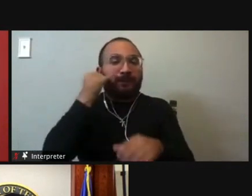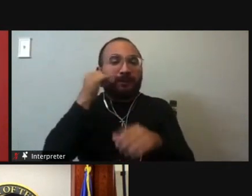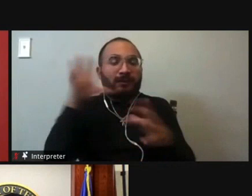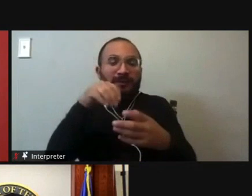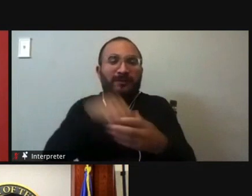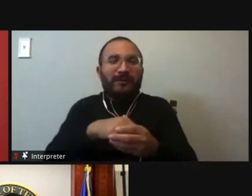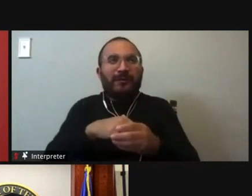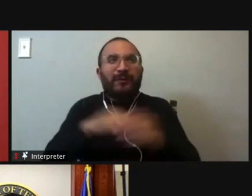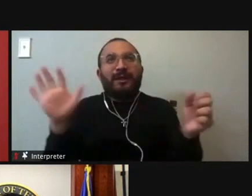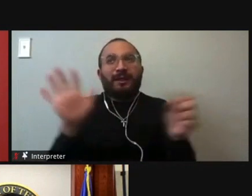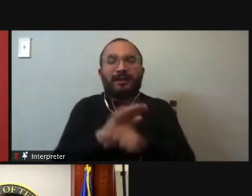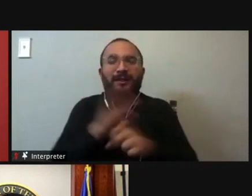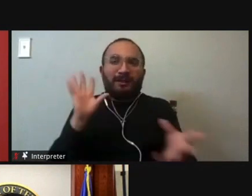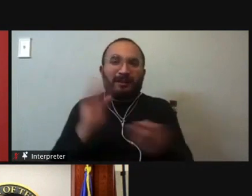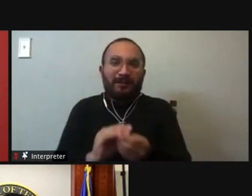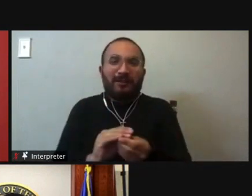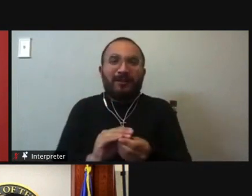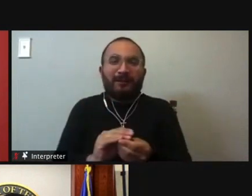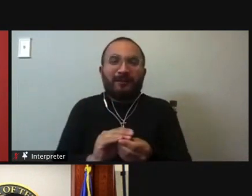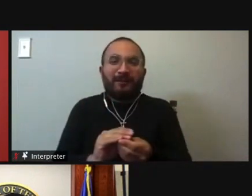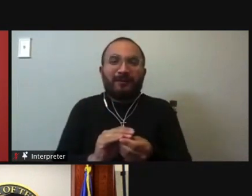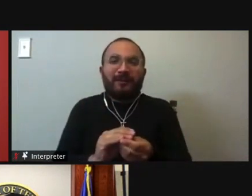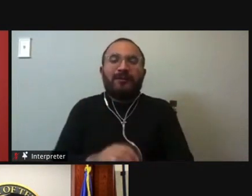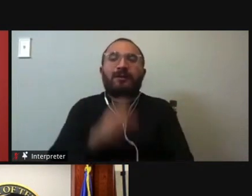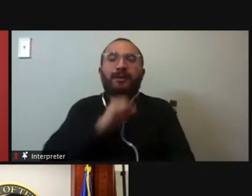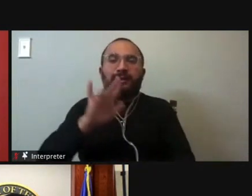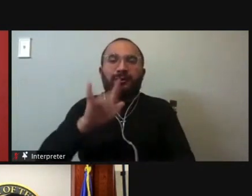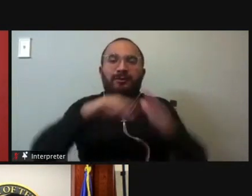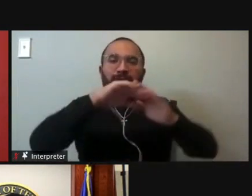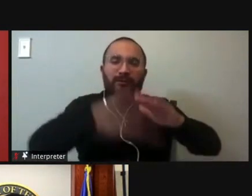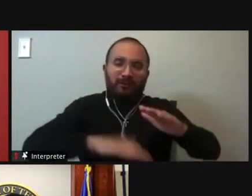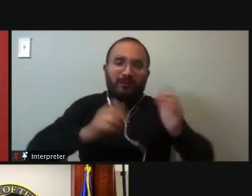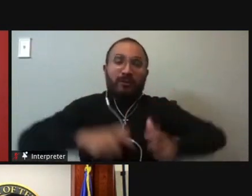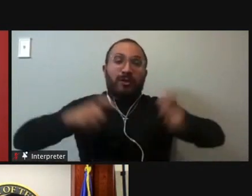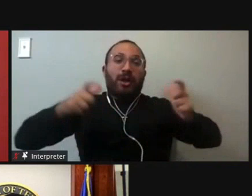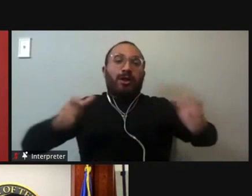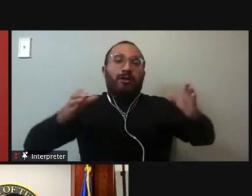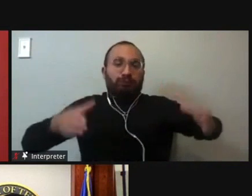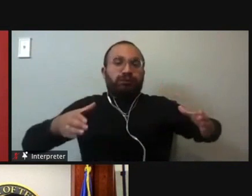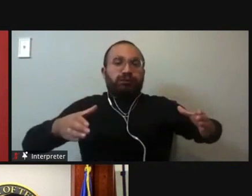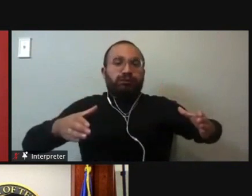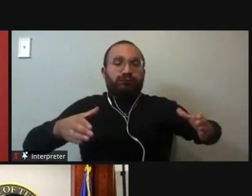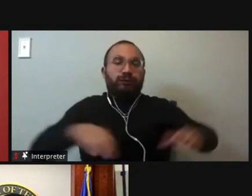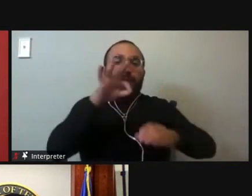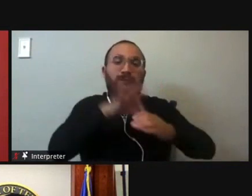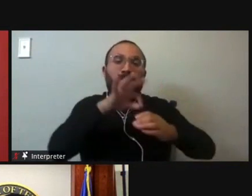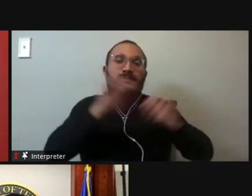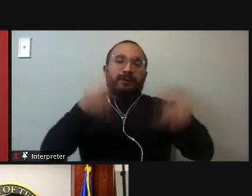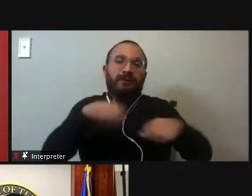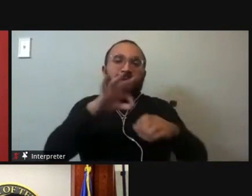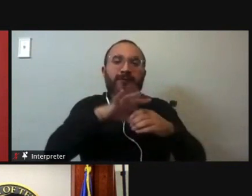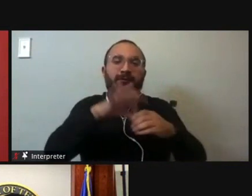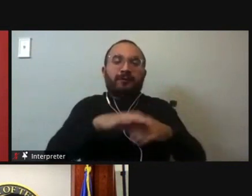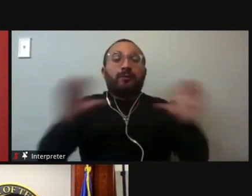demographic of those younger than 25, it is a very large share of eligible voters. What